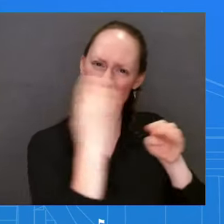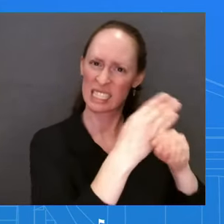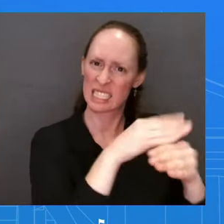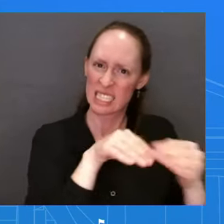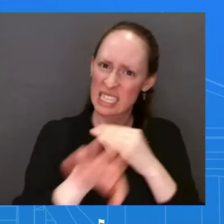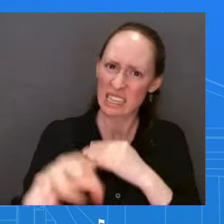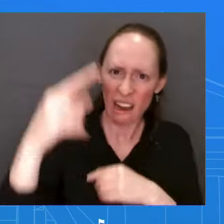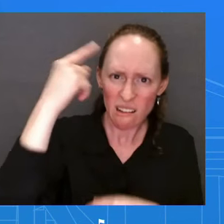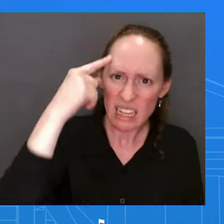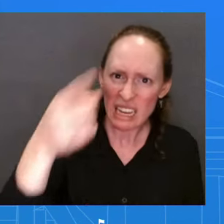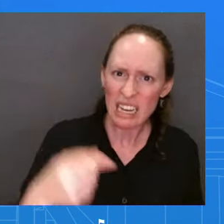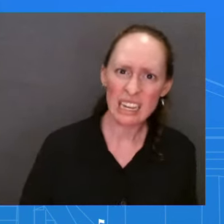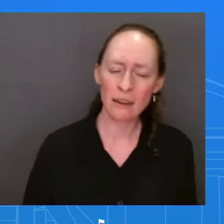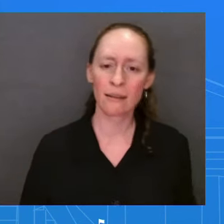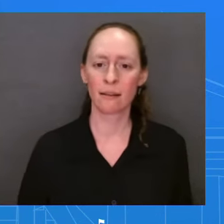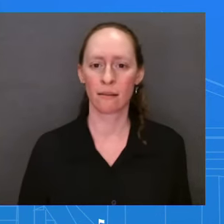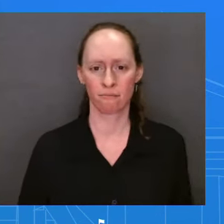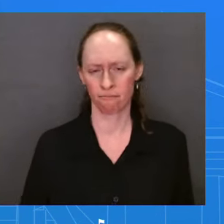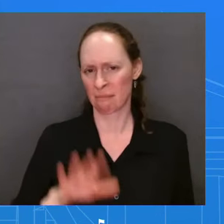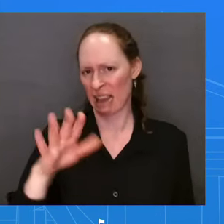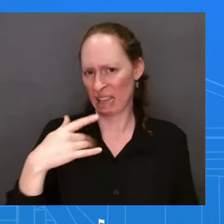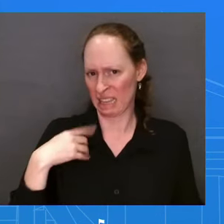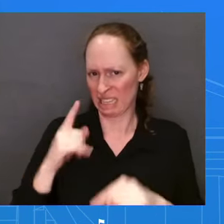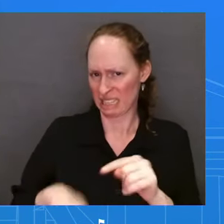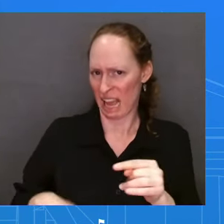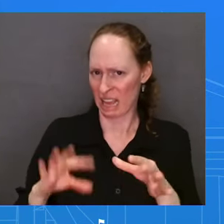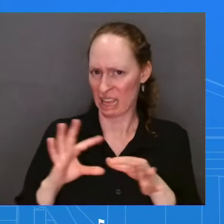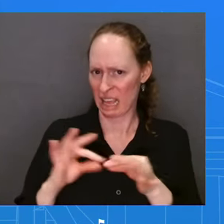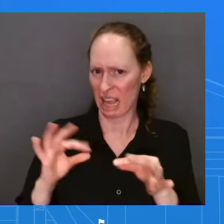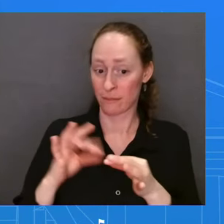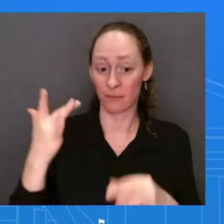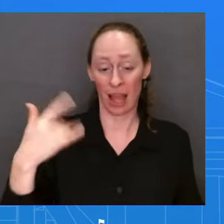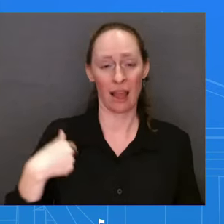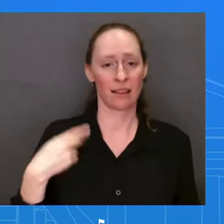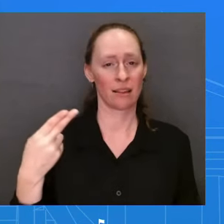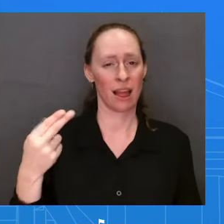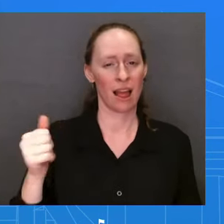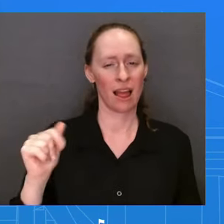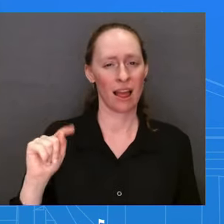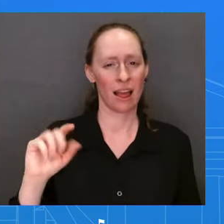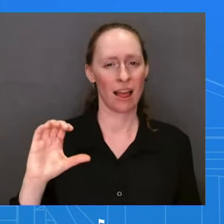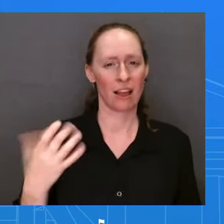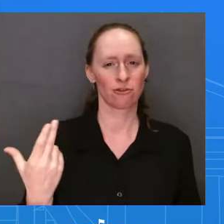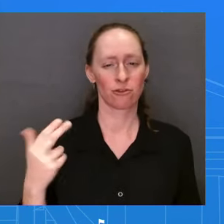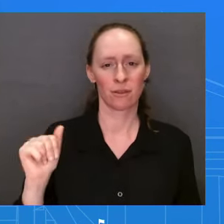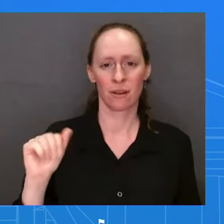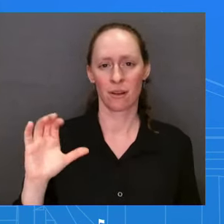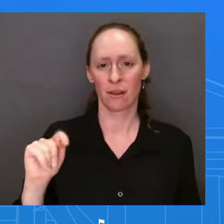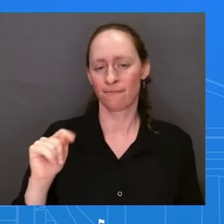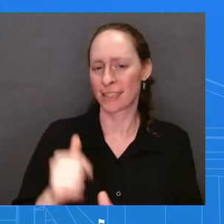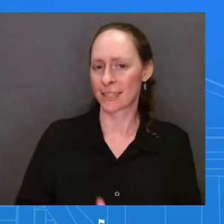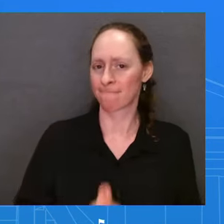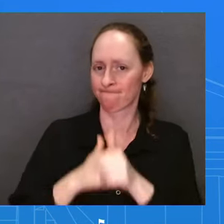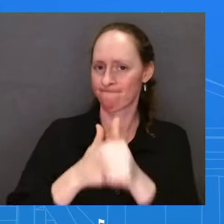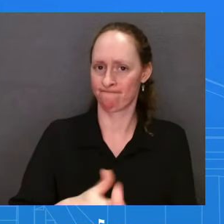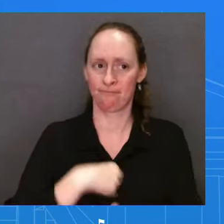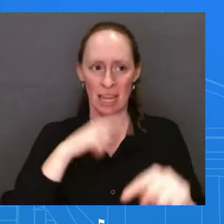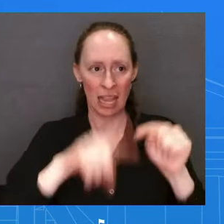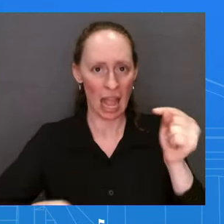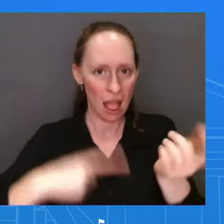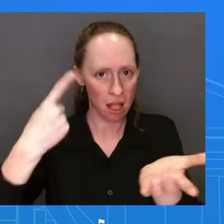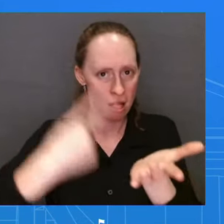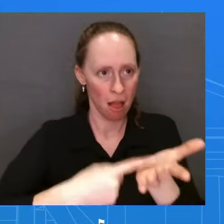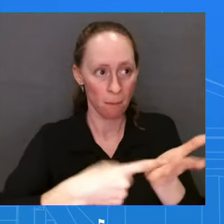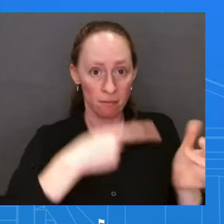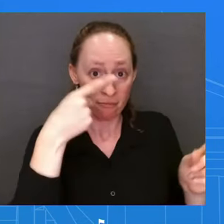all know. called the Hatch Act. It prevents me from doing so. But what I will say broadly is that with respect to with respect to